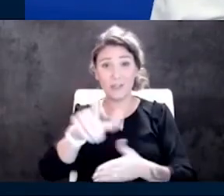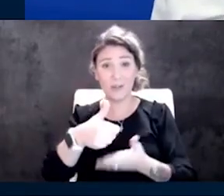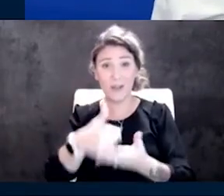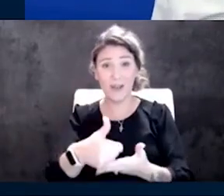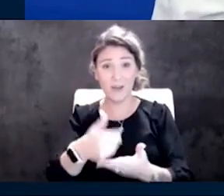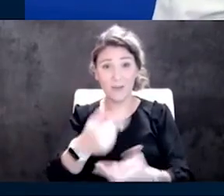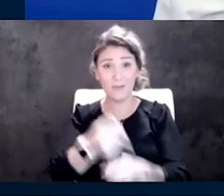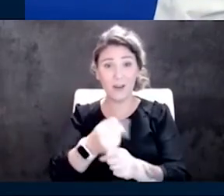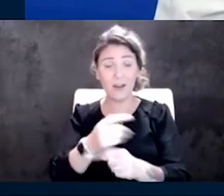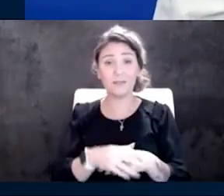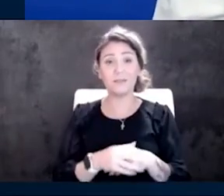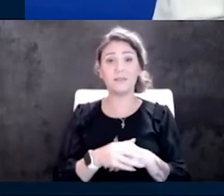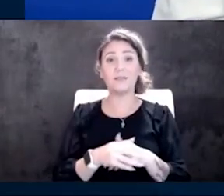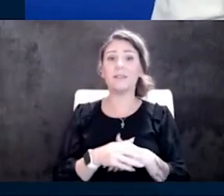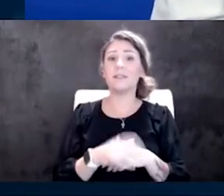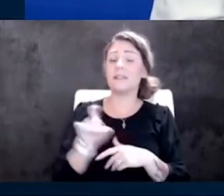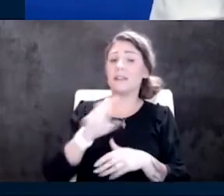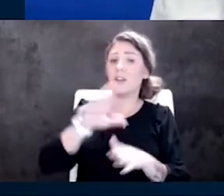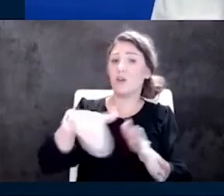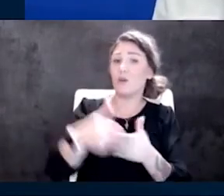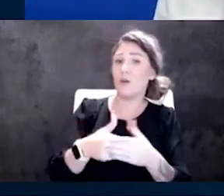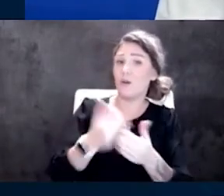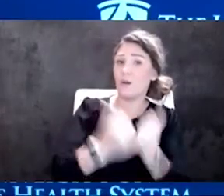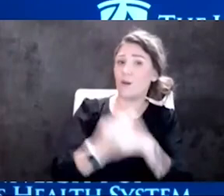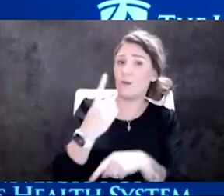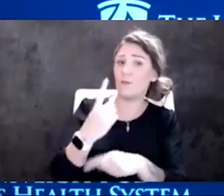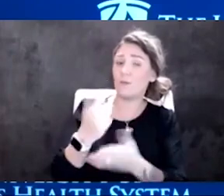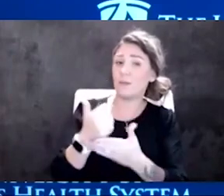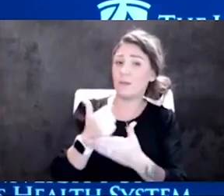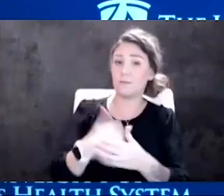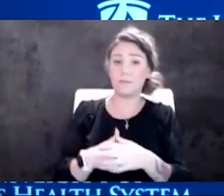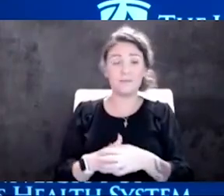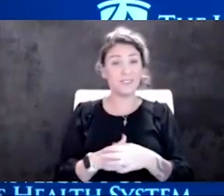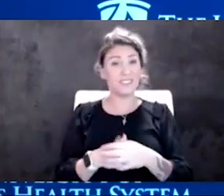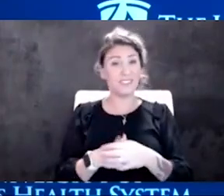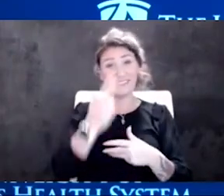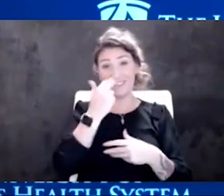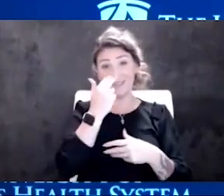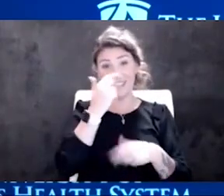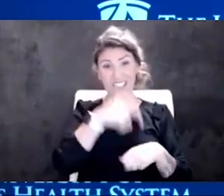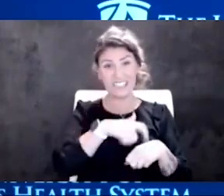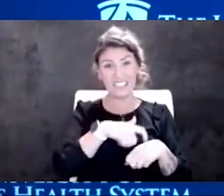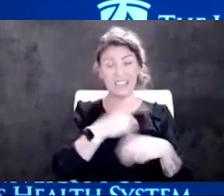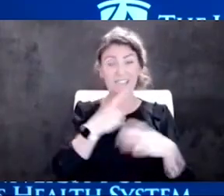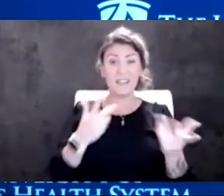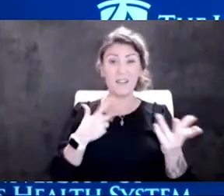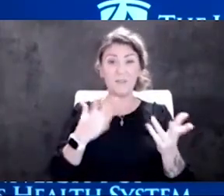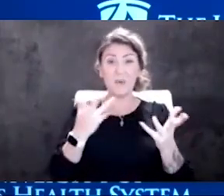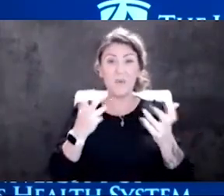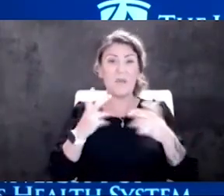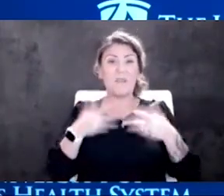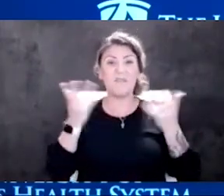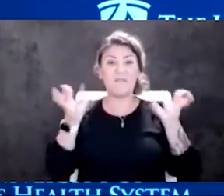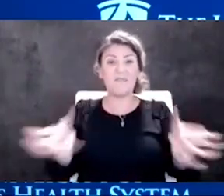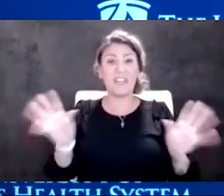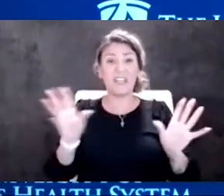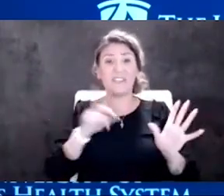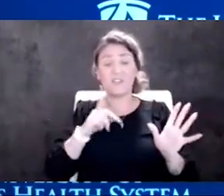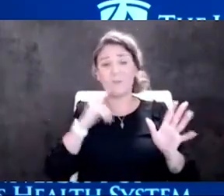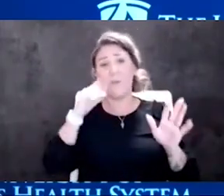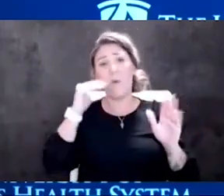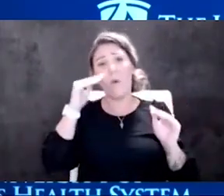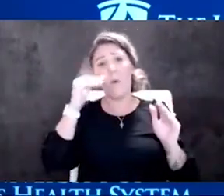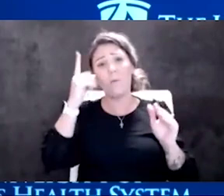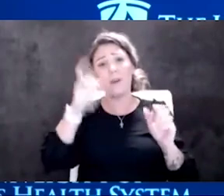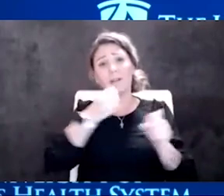We need everybody's help. So, you know, this is a funny time because you just want to be done with it. And we hoped a year ago that vaccination would help